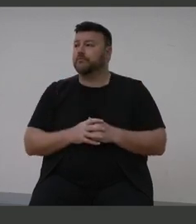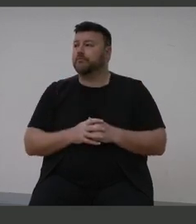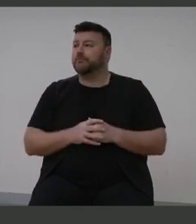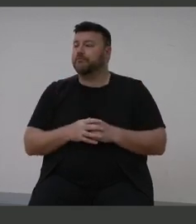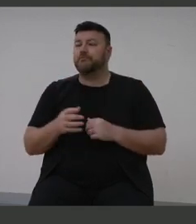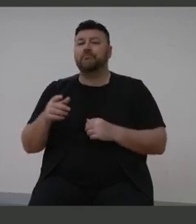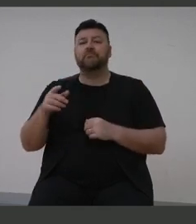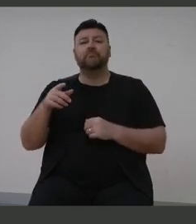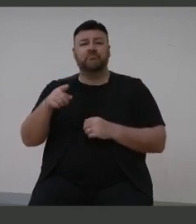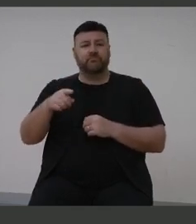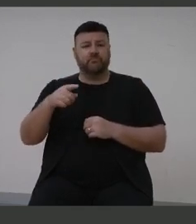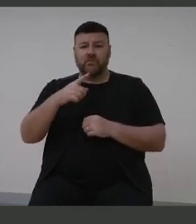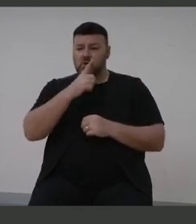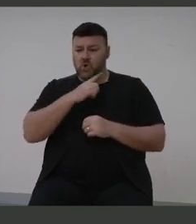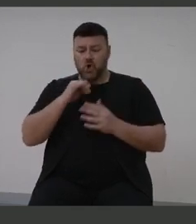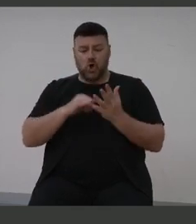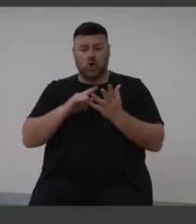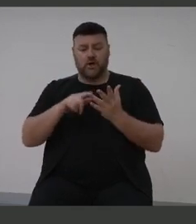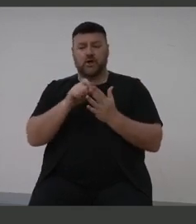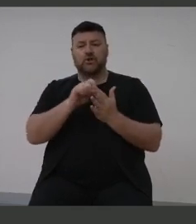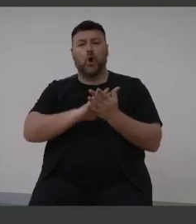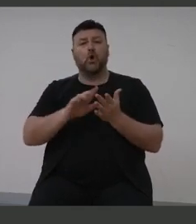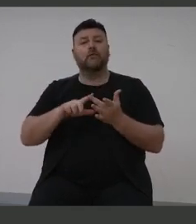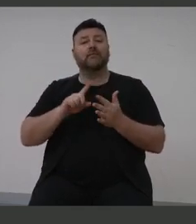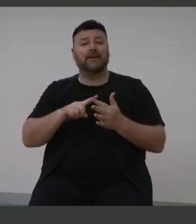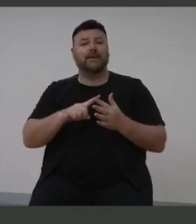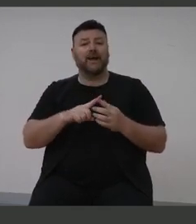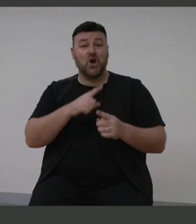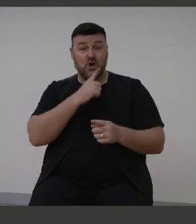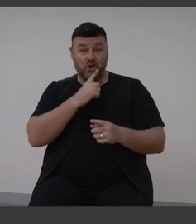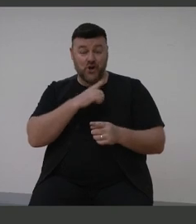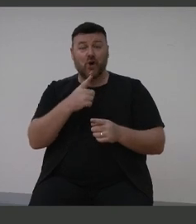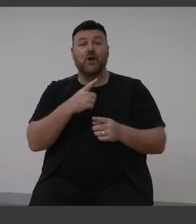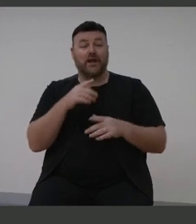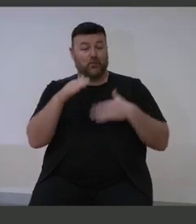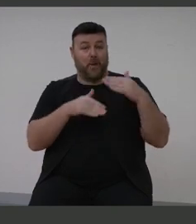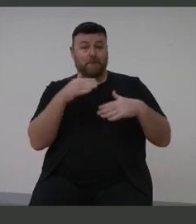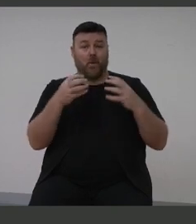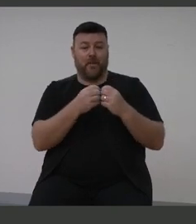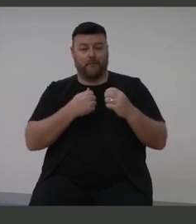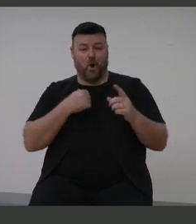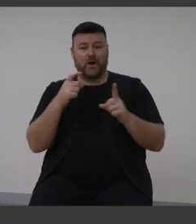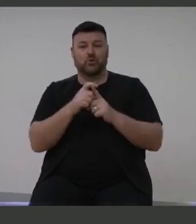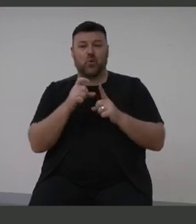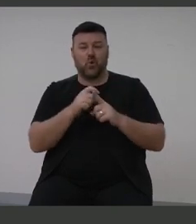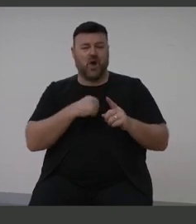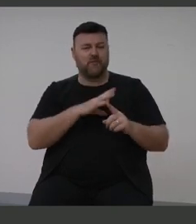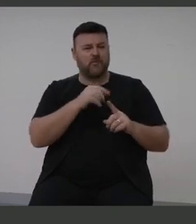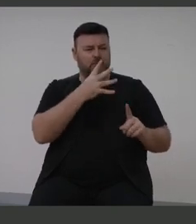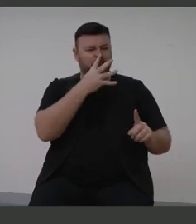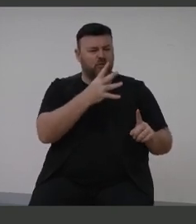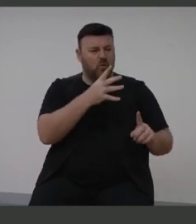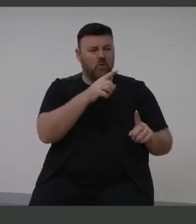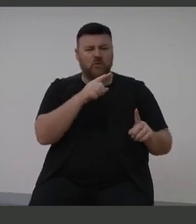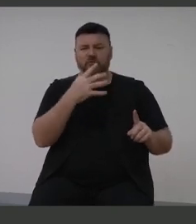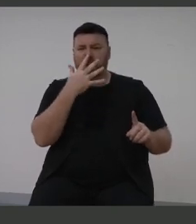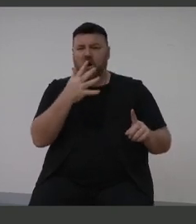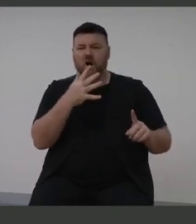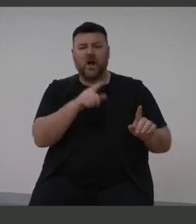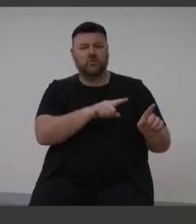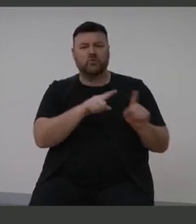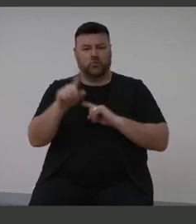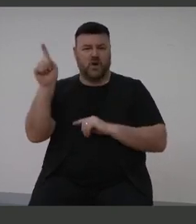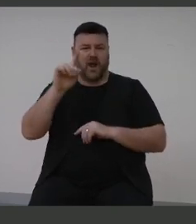a young girl that swims with my 10-year-old daughter. They've been swimming since they were four or five years old together.